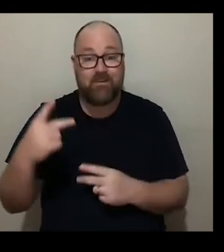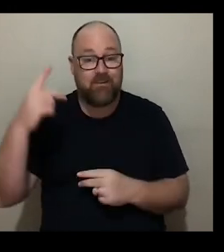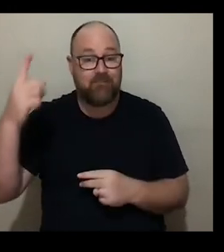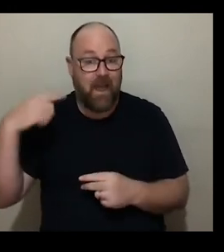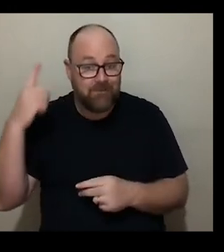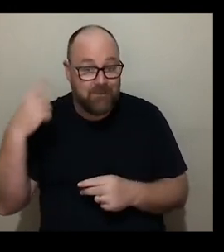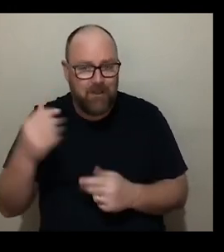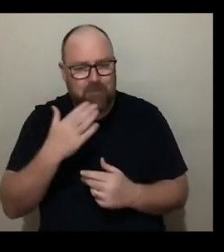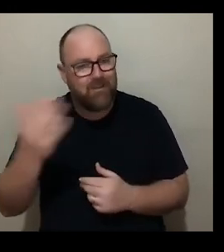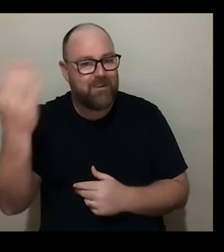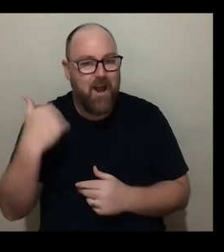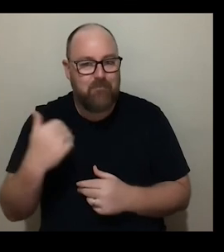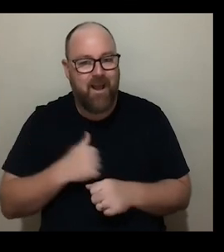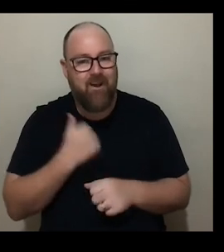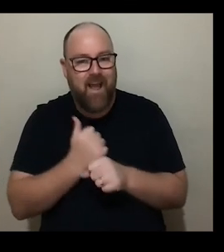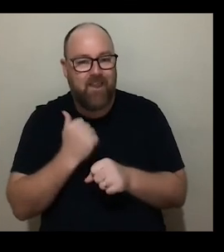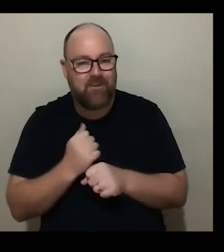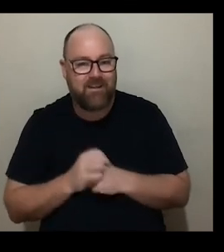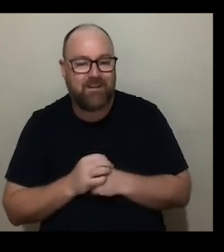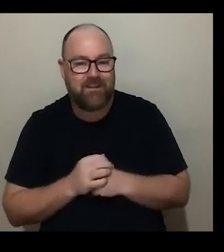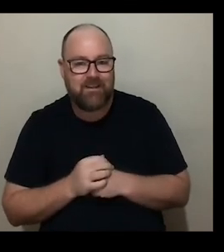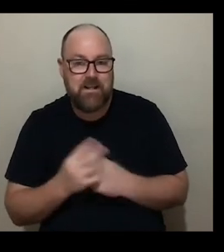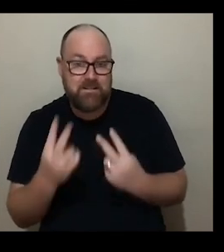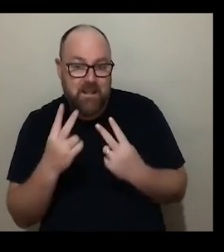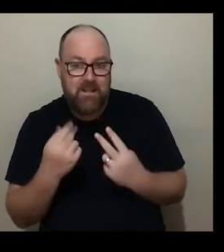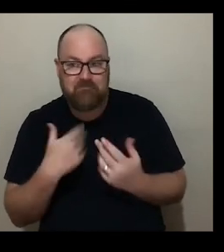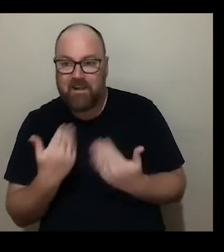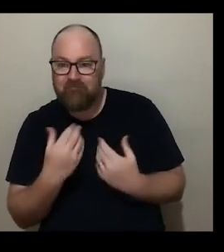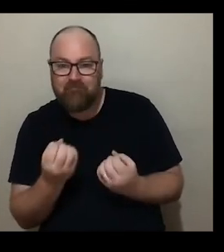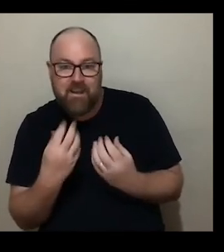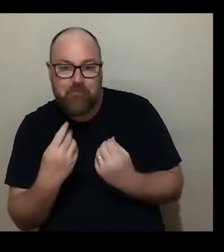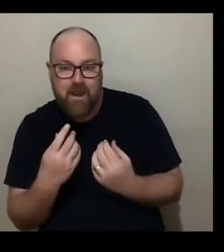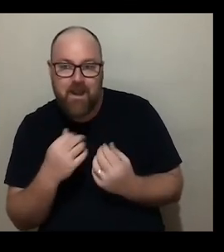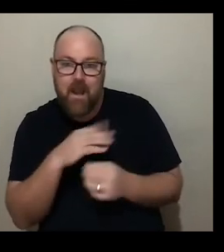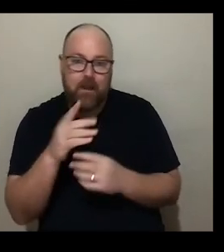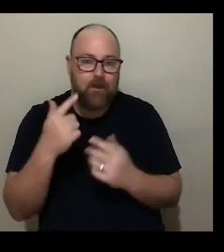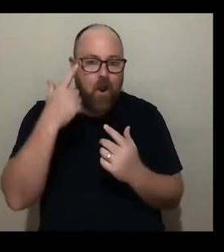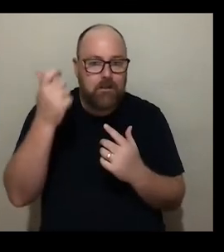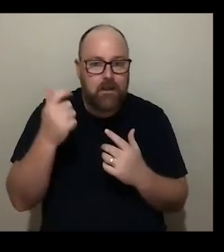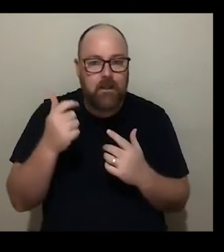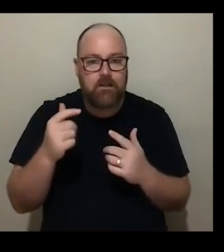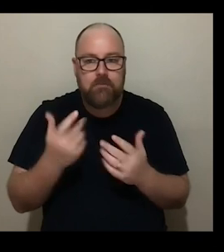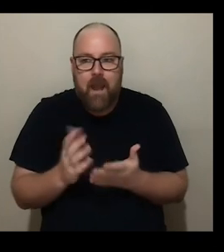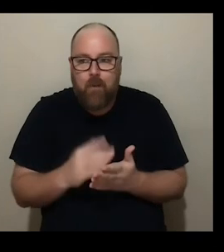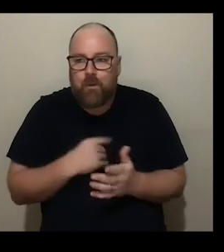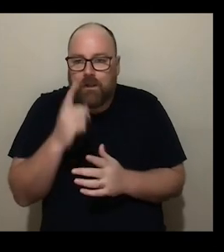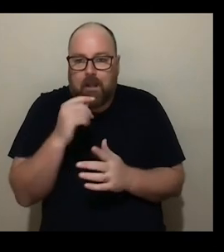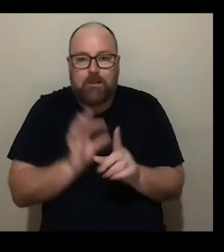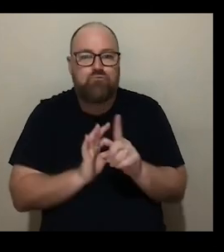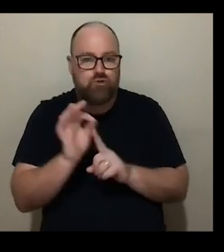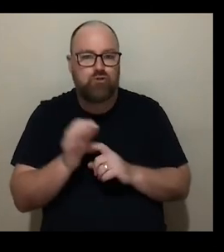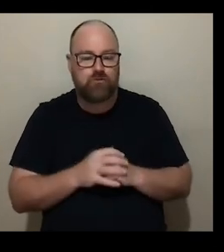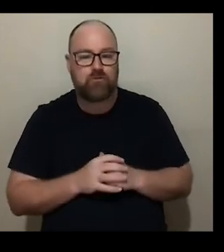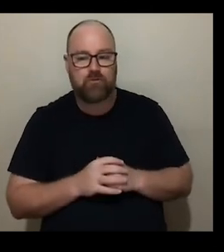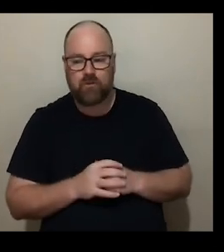do come and visit the galleries um see what you think feedback to us any ideas that you have about how we could be making improvements because